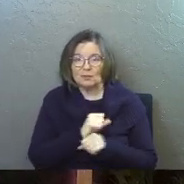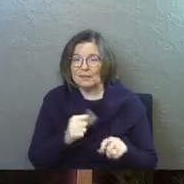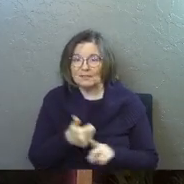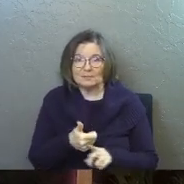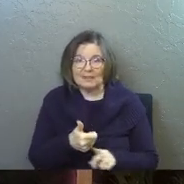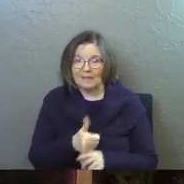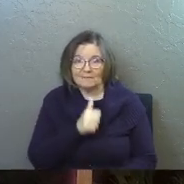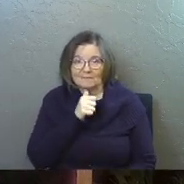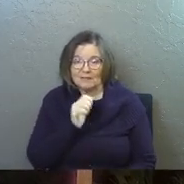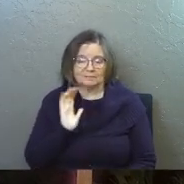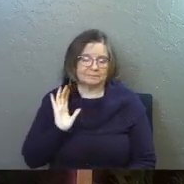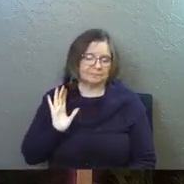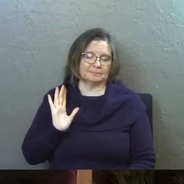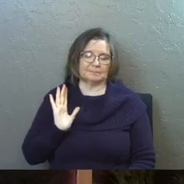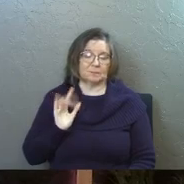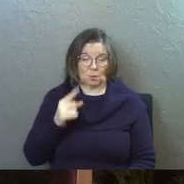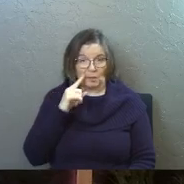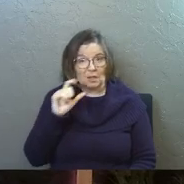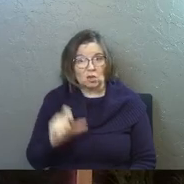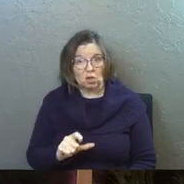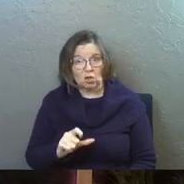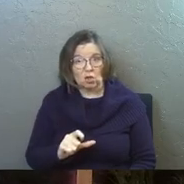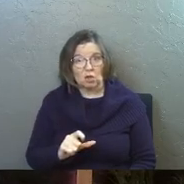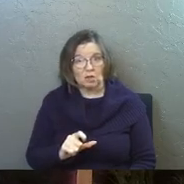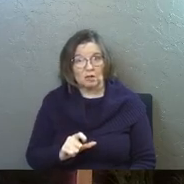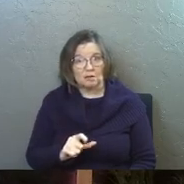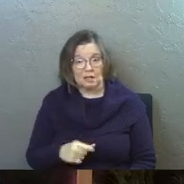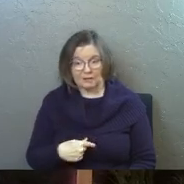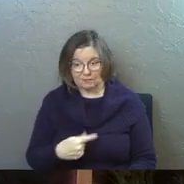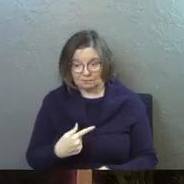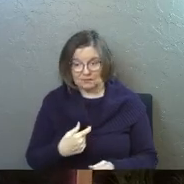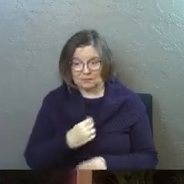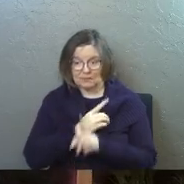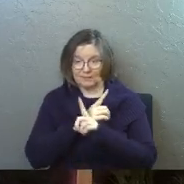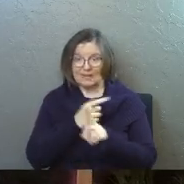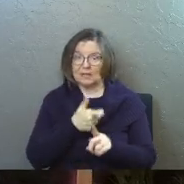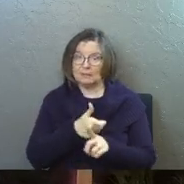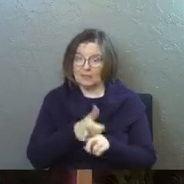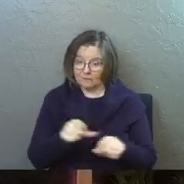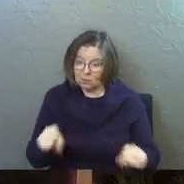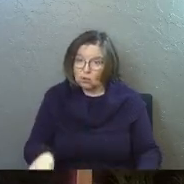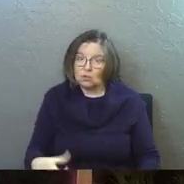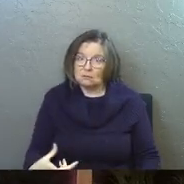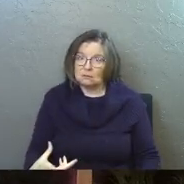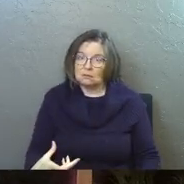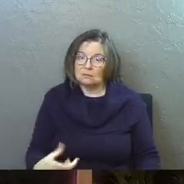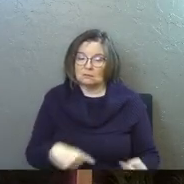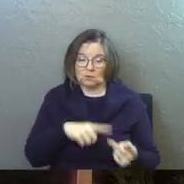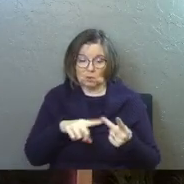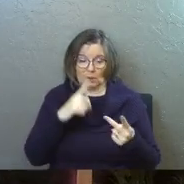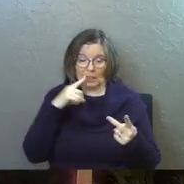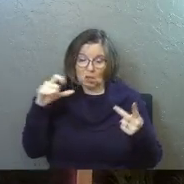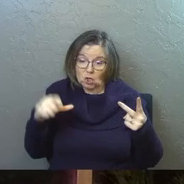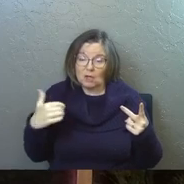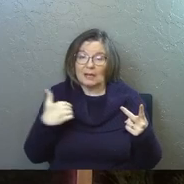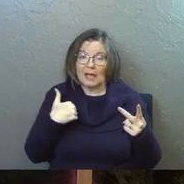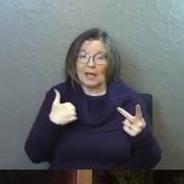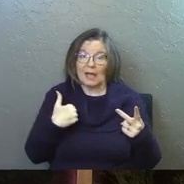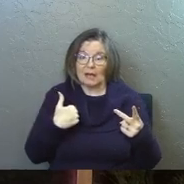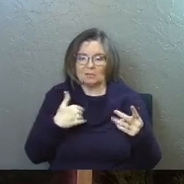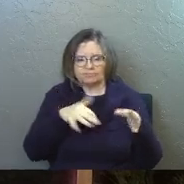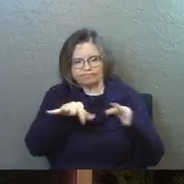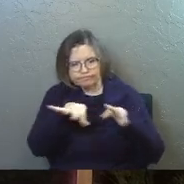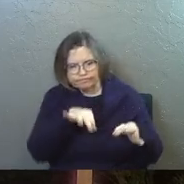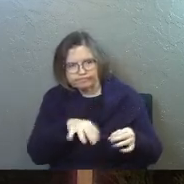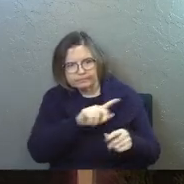save himself. Do you think he could have unpacked a legal case for himself? Do you think he could have opened up for them? This